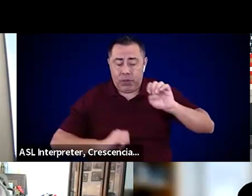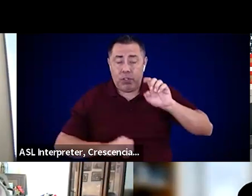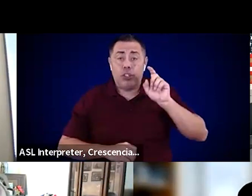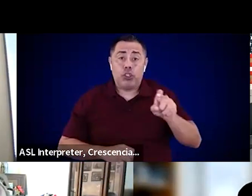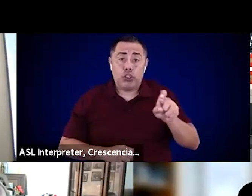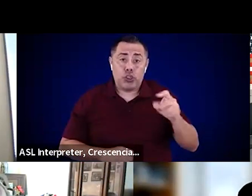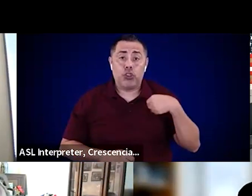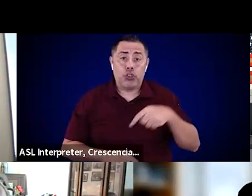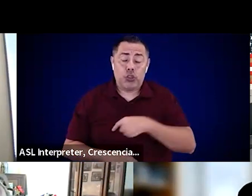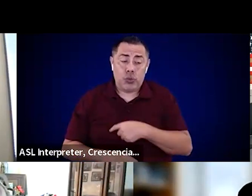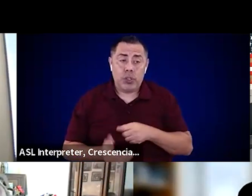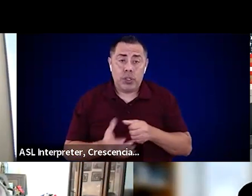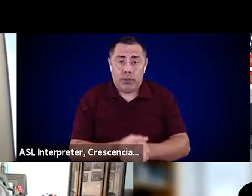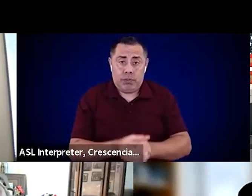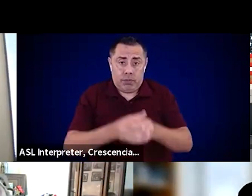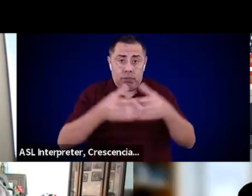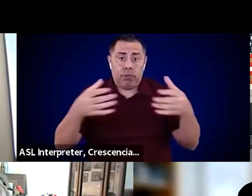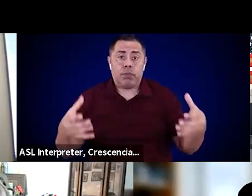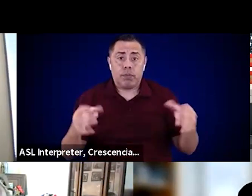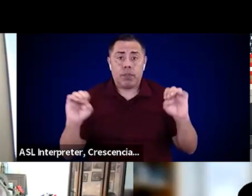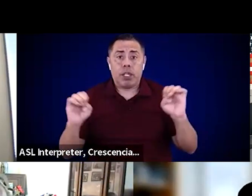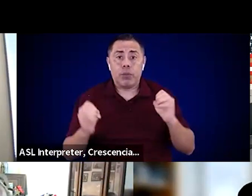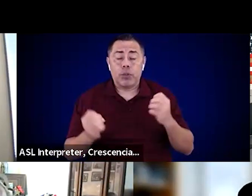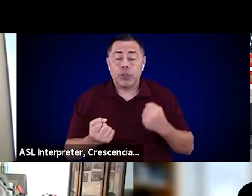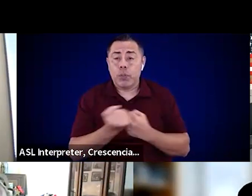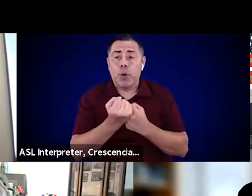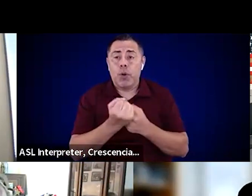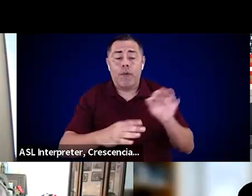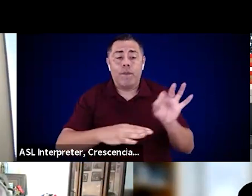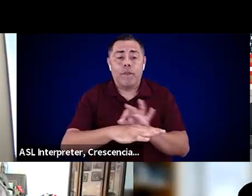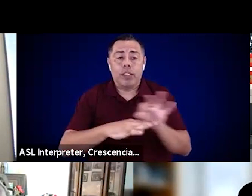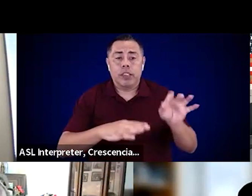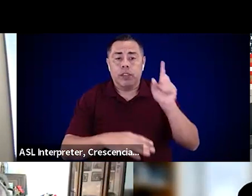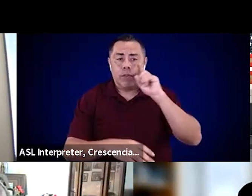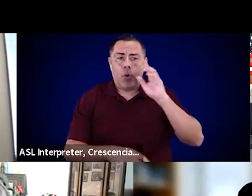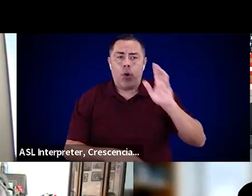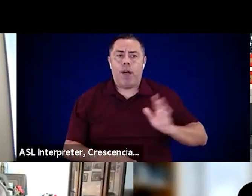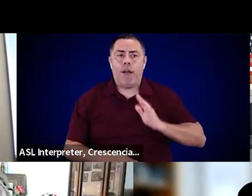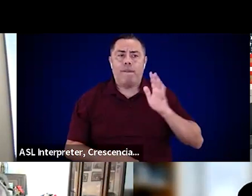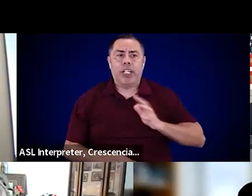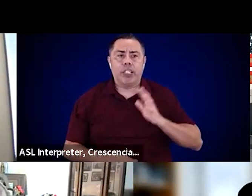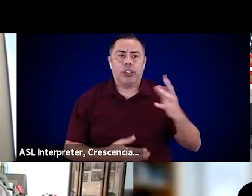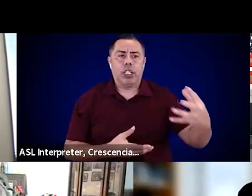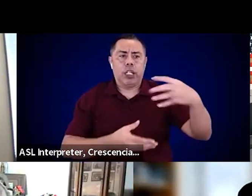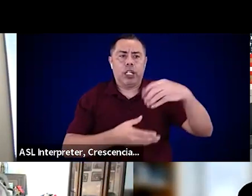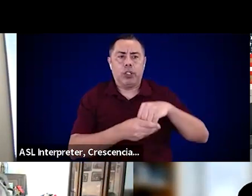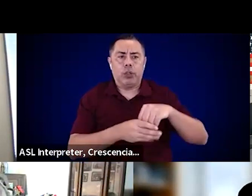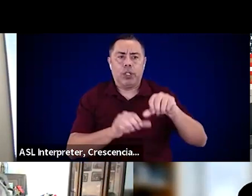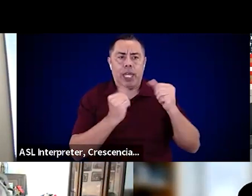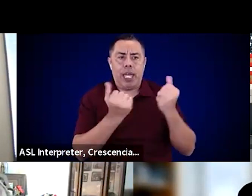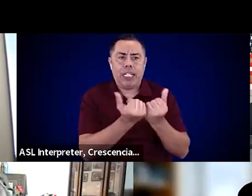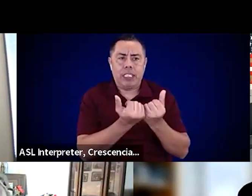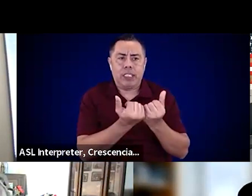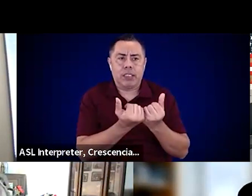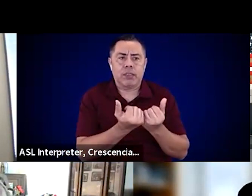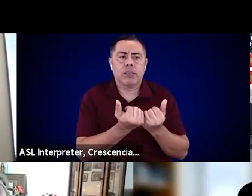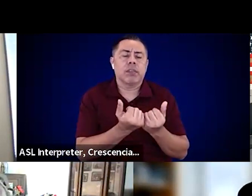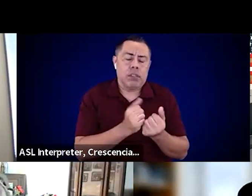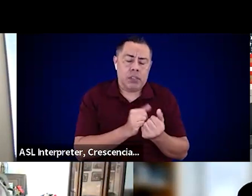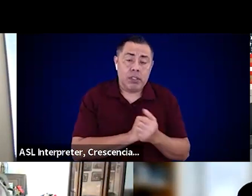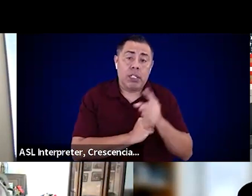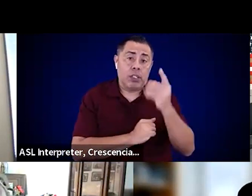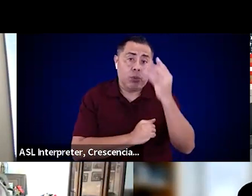to officially include some of these agencies, you know, that we just discussed. So, you know, as we're planning and exercising and